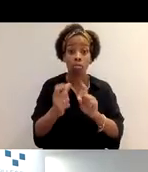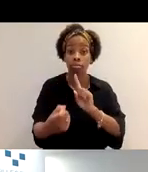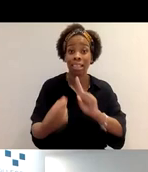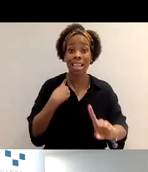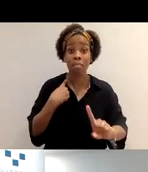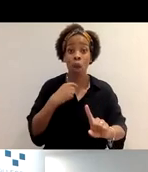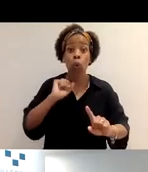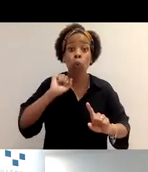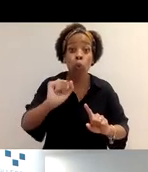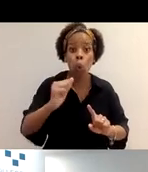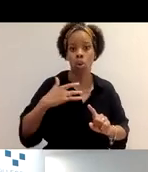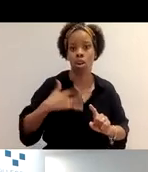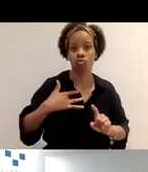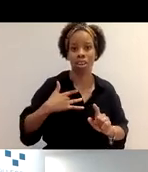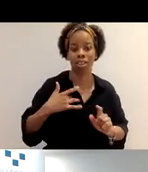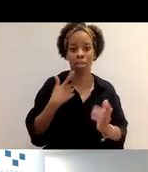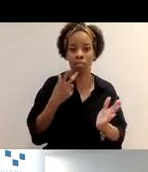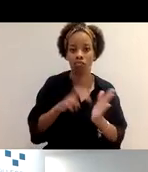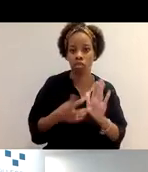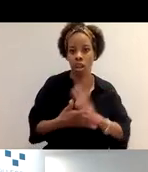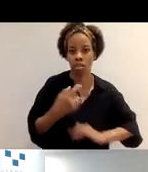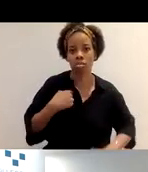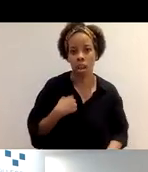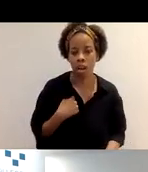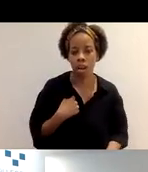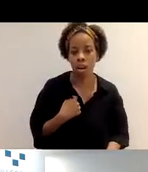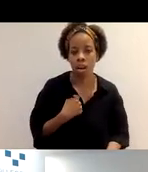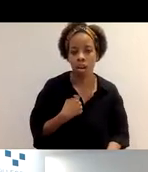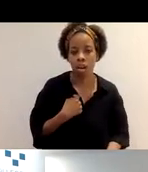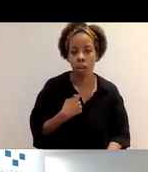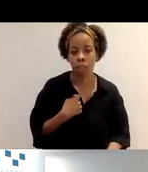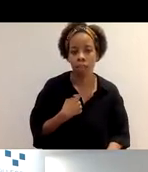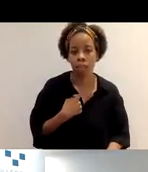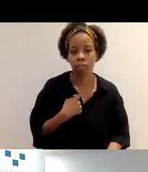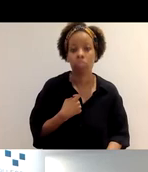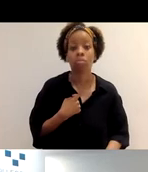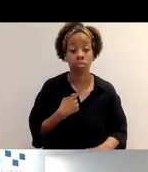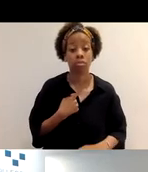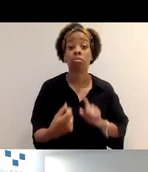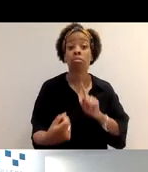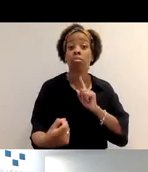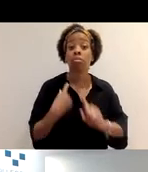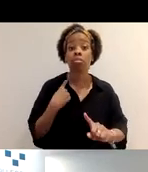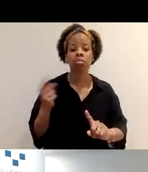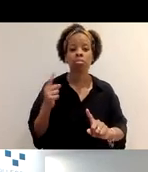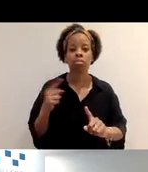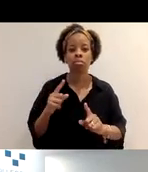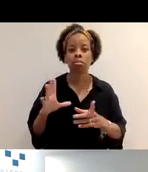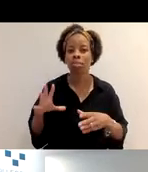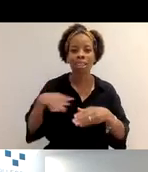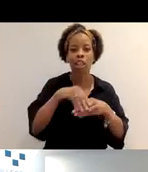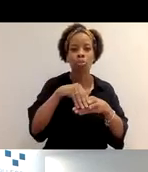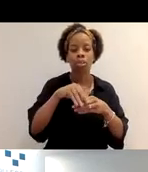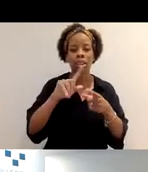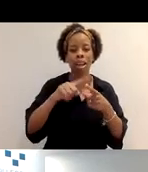with us with an Excel spreadsheet attached with everything in it.